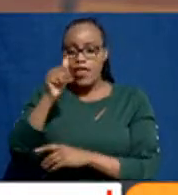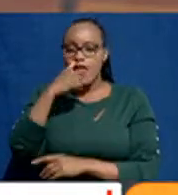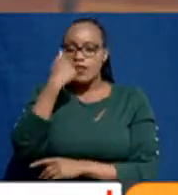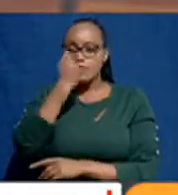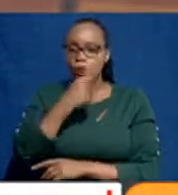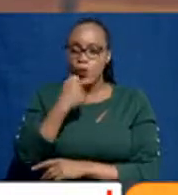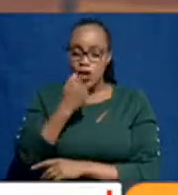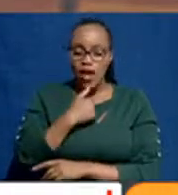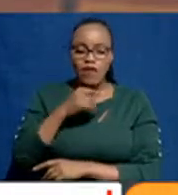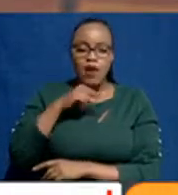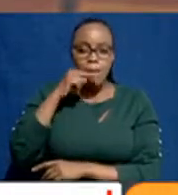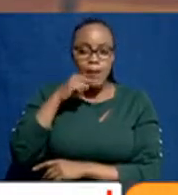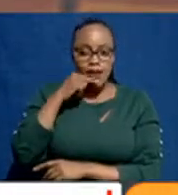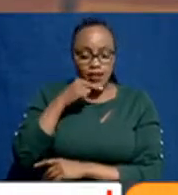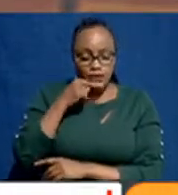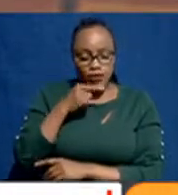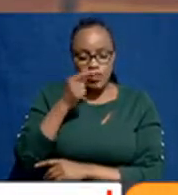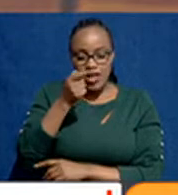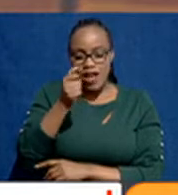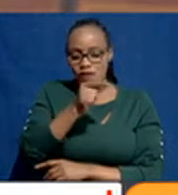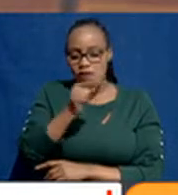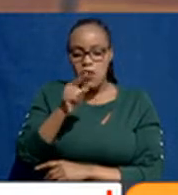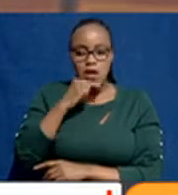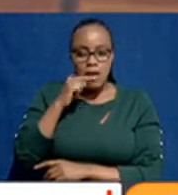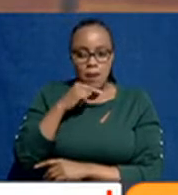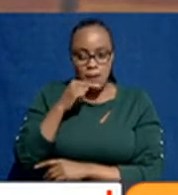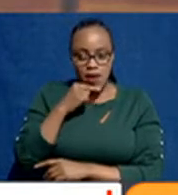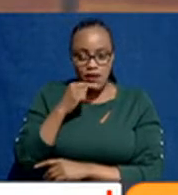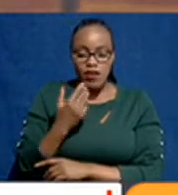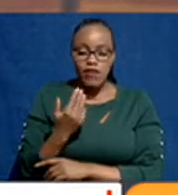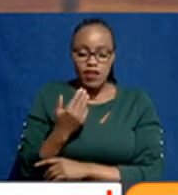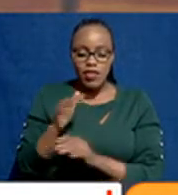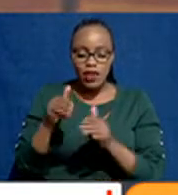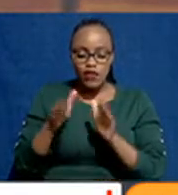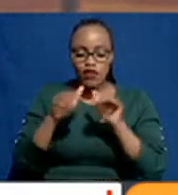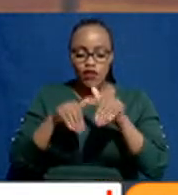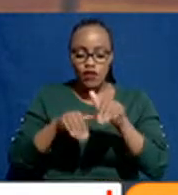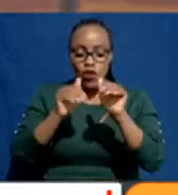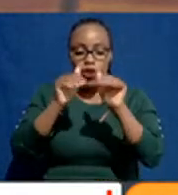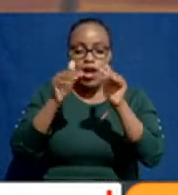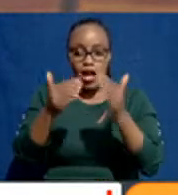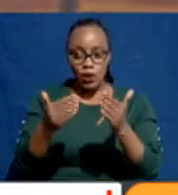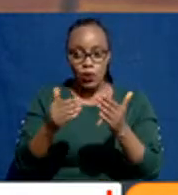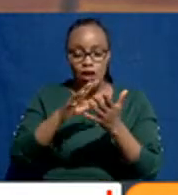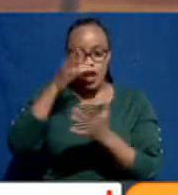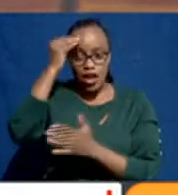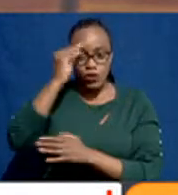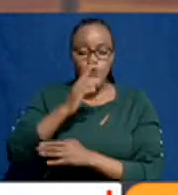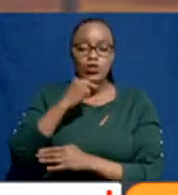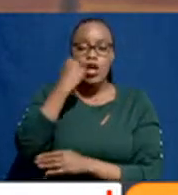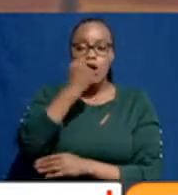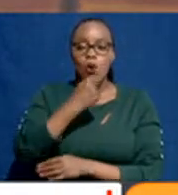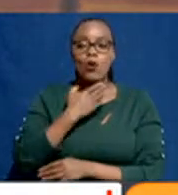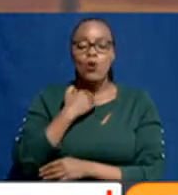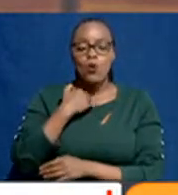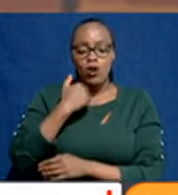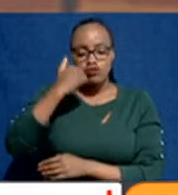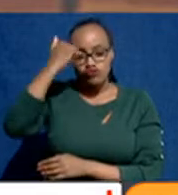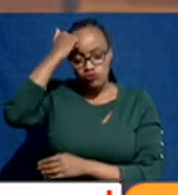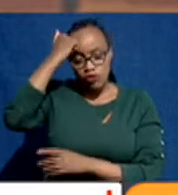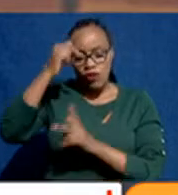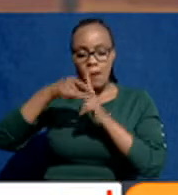mentioned, the pattern is this way. You find a student who would like to do mechanical